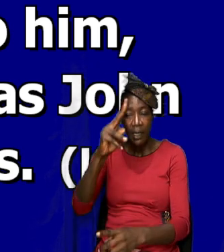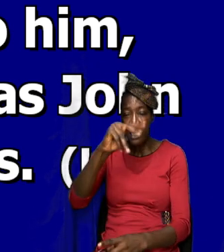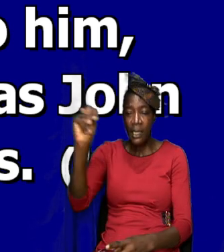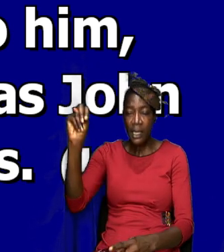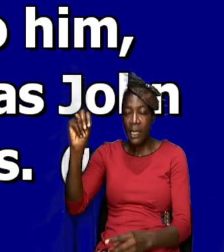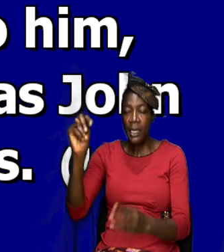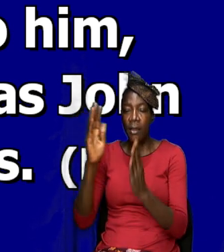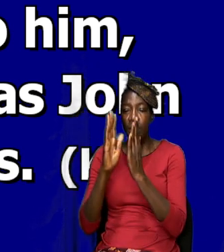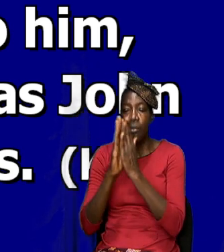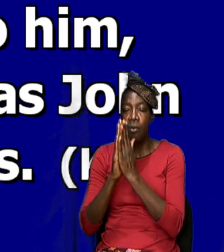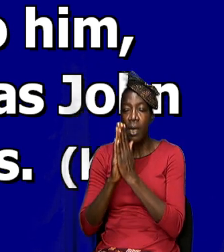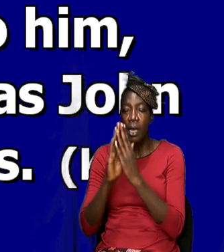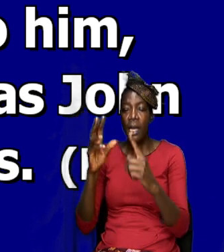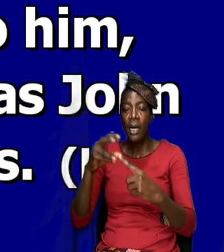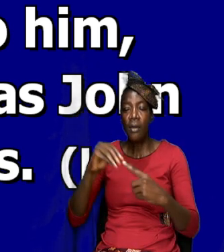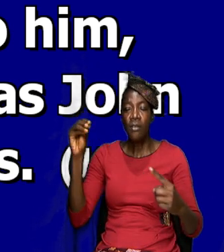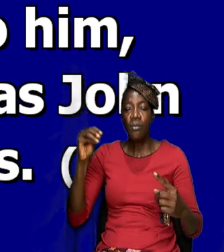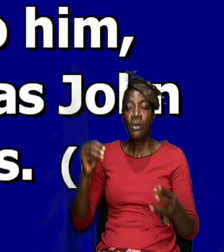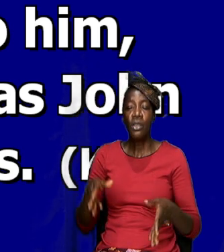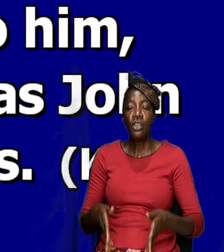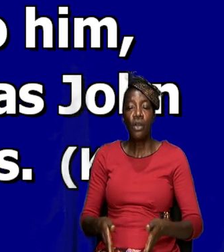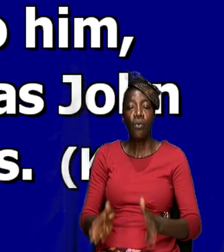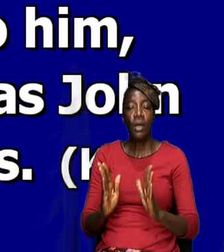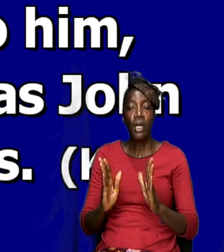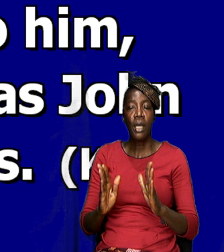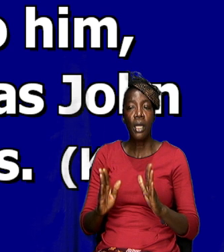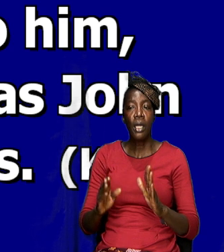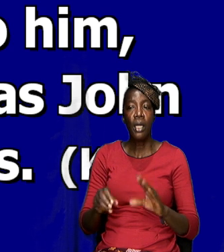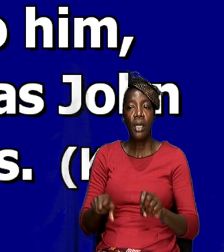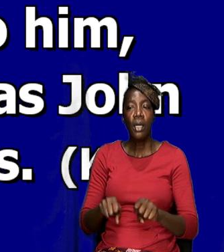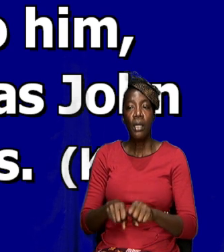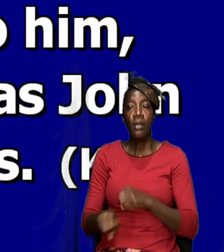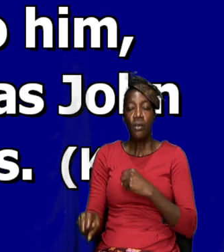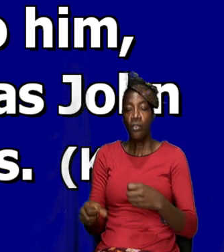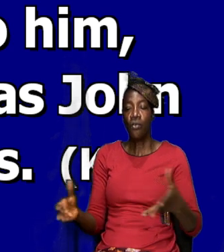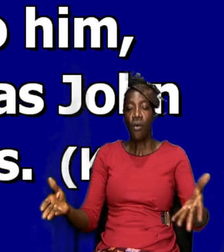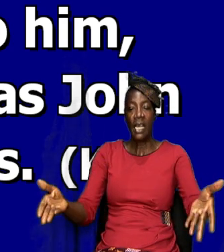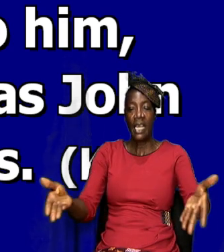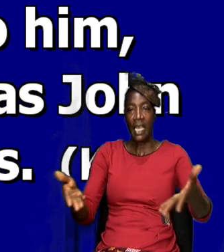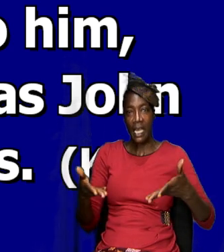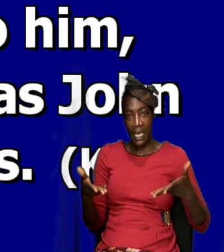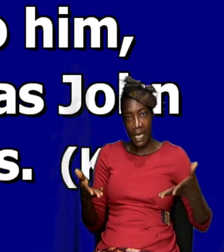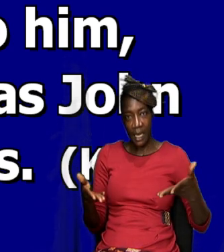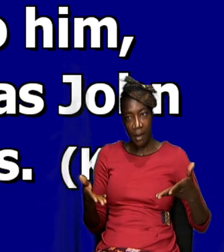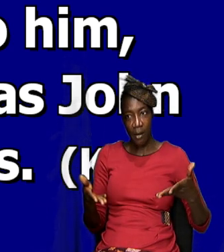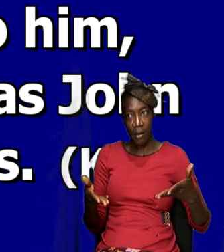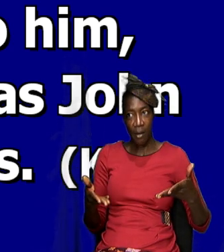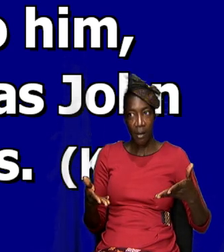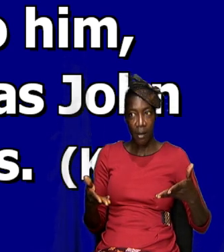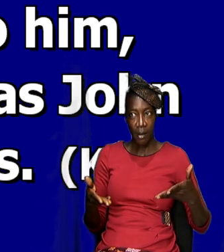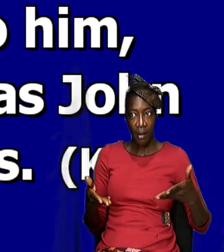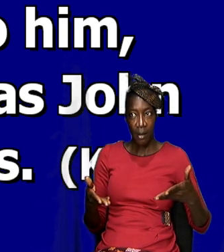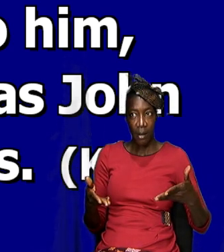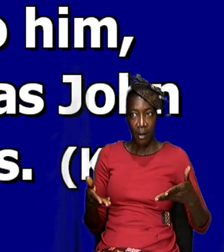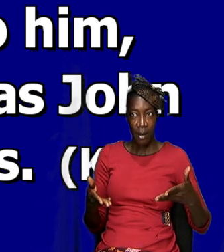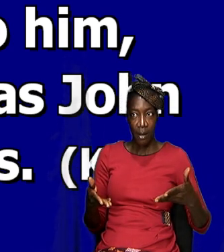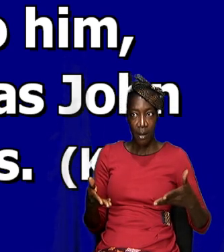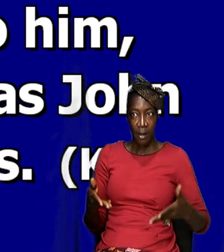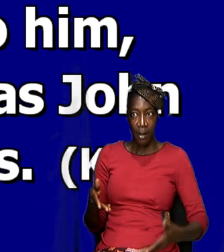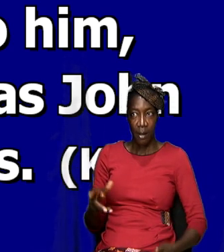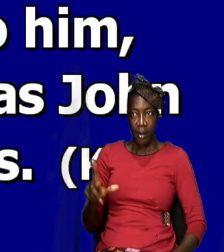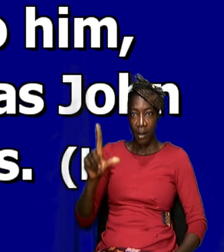a certain way and so here in in Luke 11 verse 1